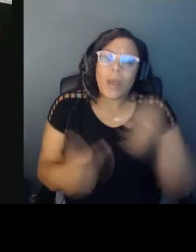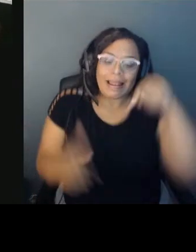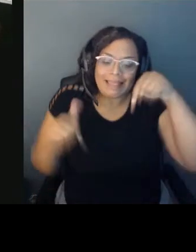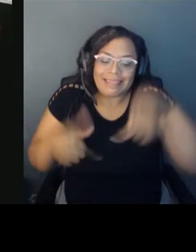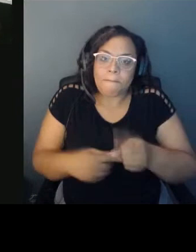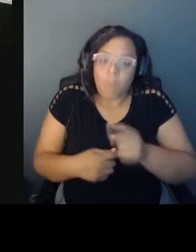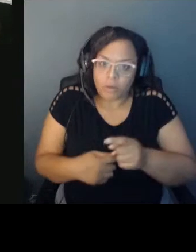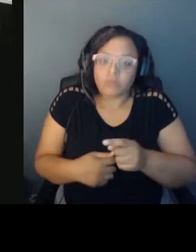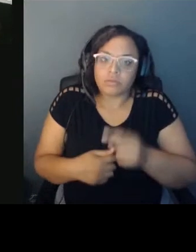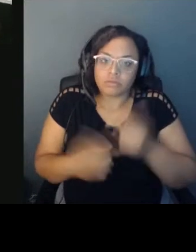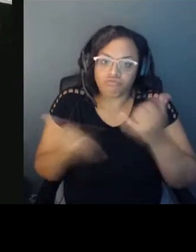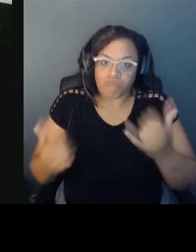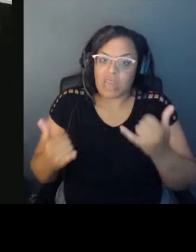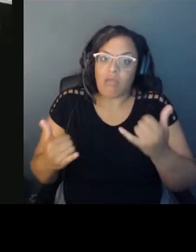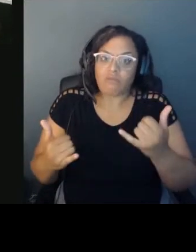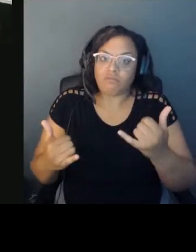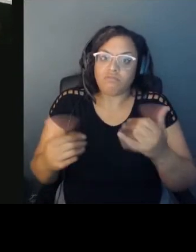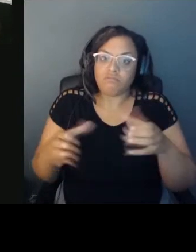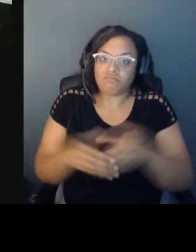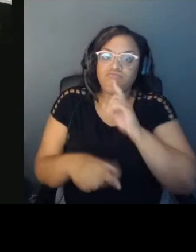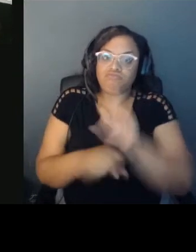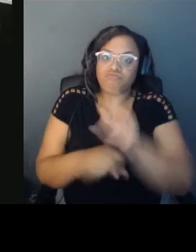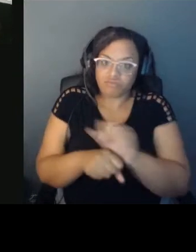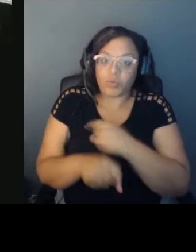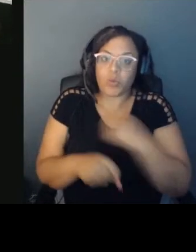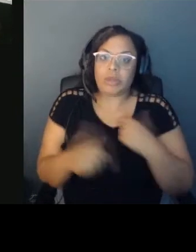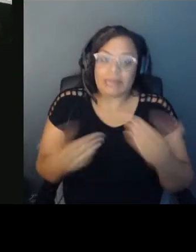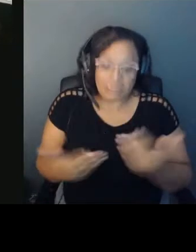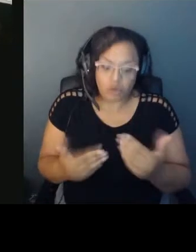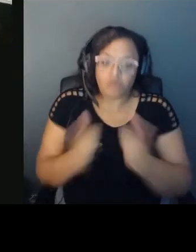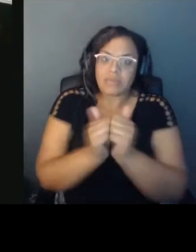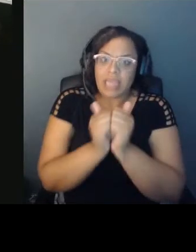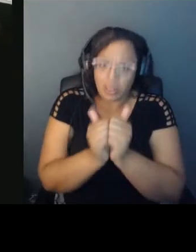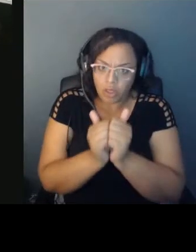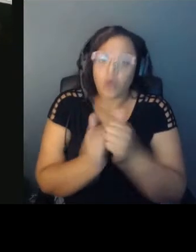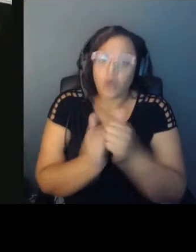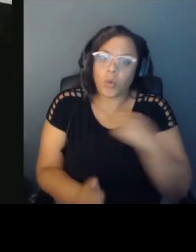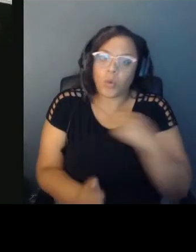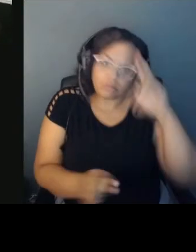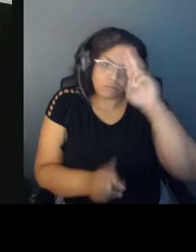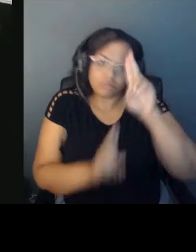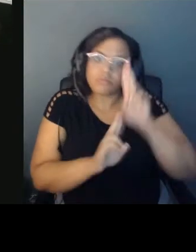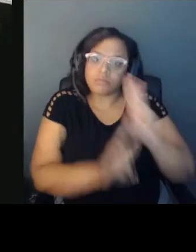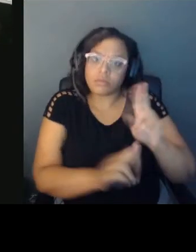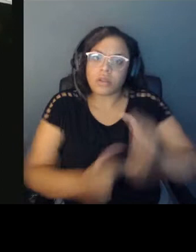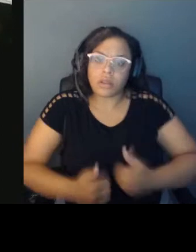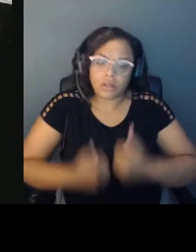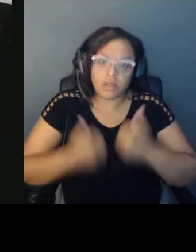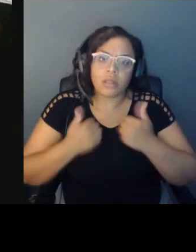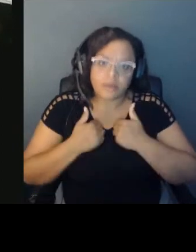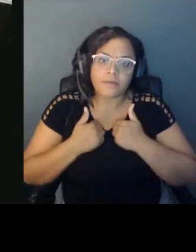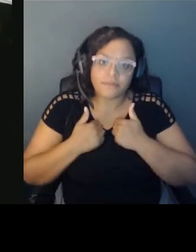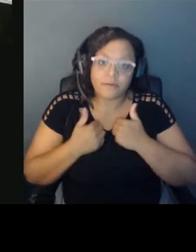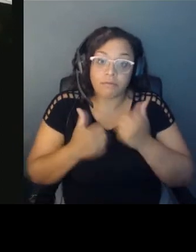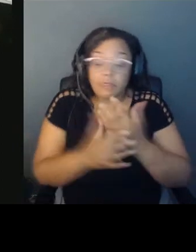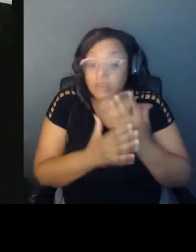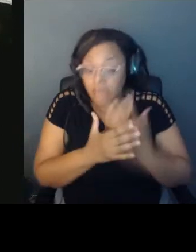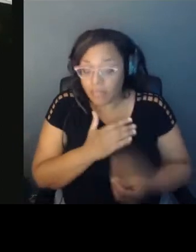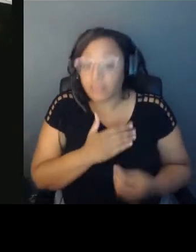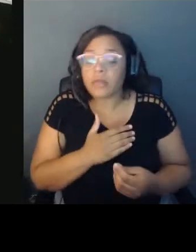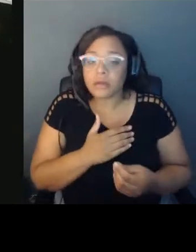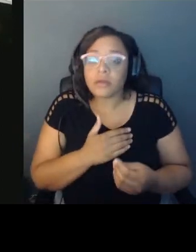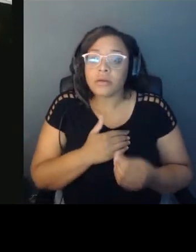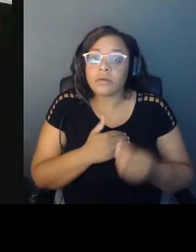find ourselves together, this moment in which we commemorate the life, the death, and indeed, the